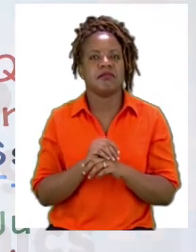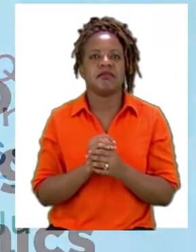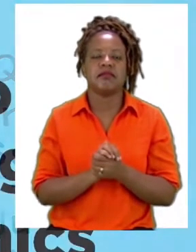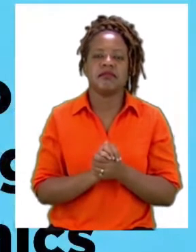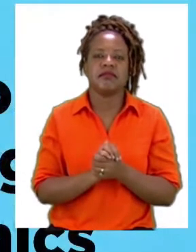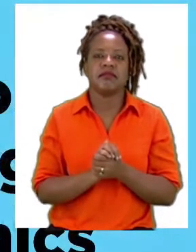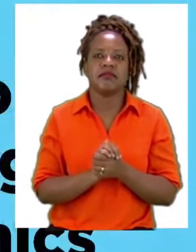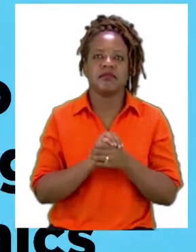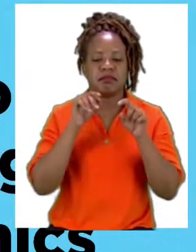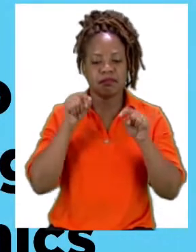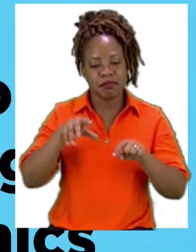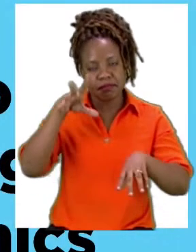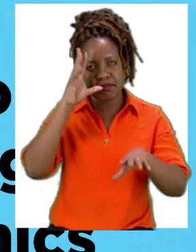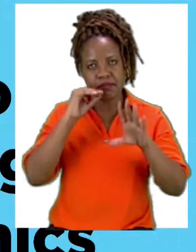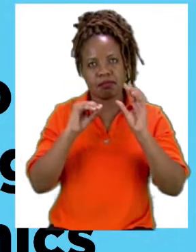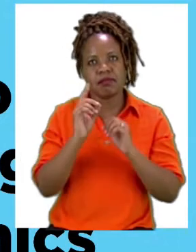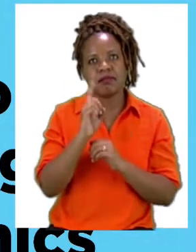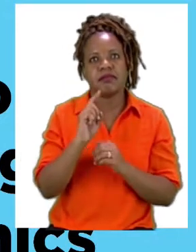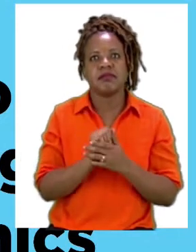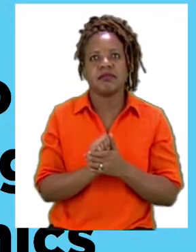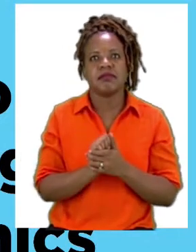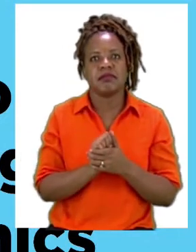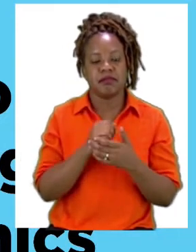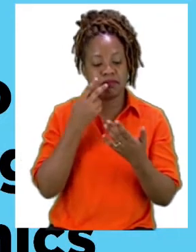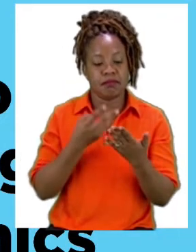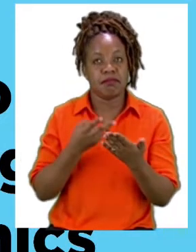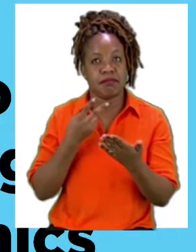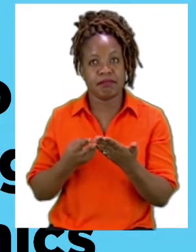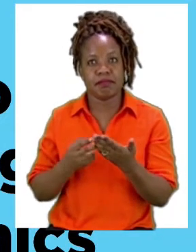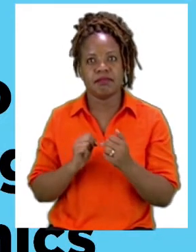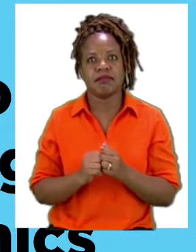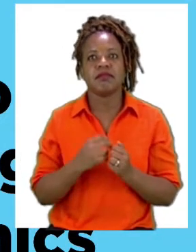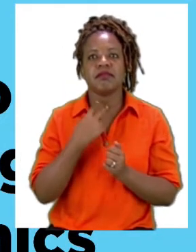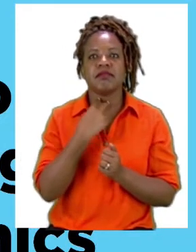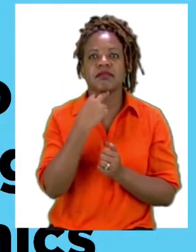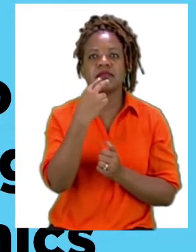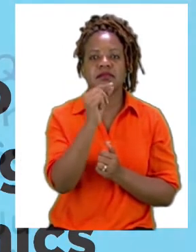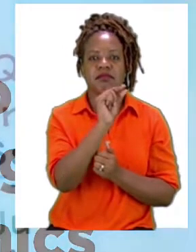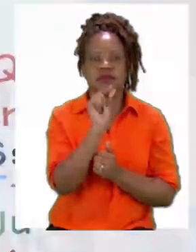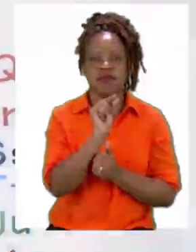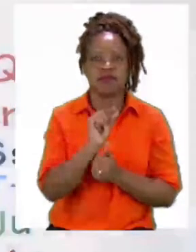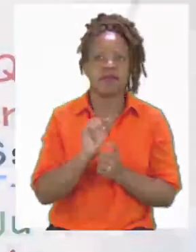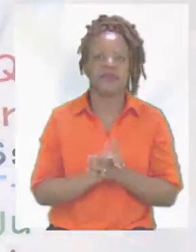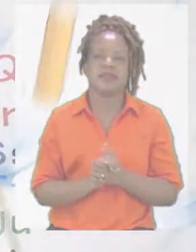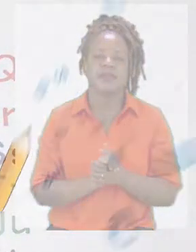For today's lesson we will be talking about reading and phonics.